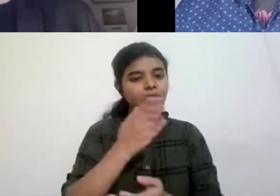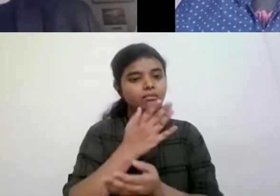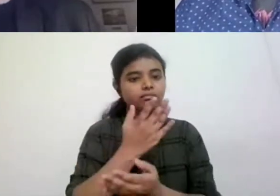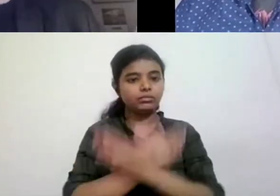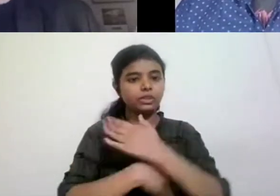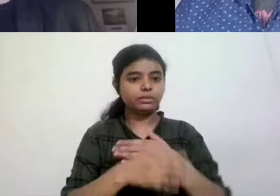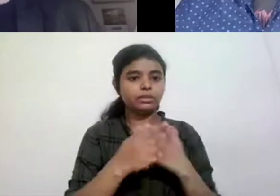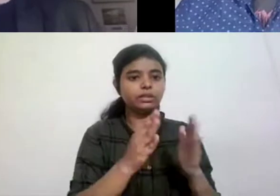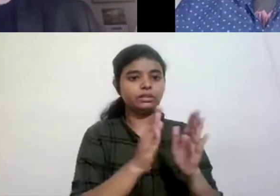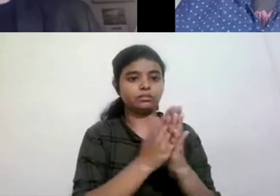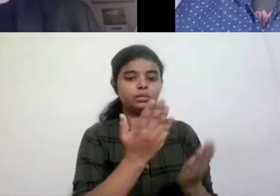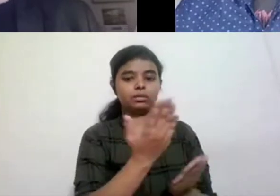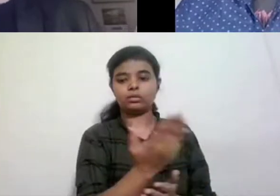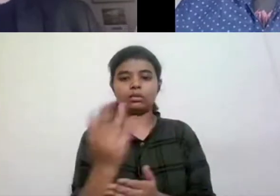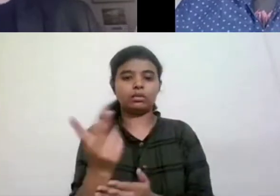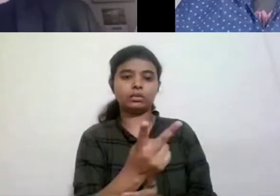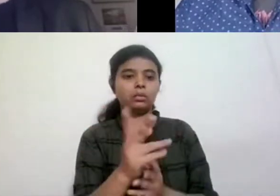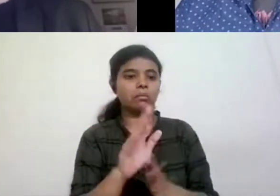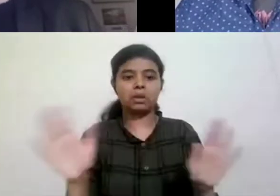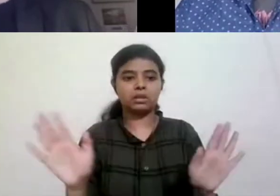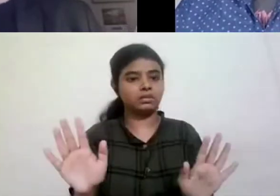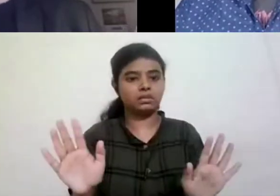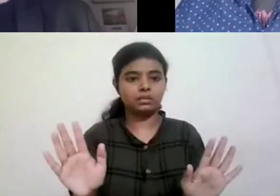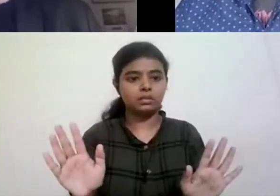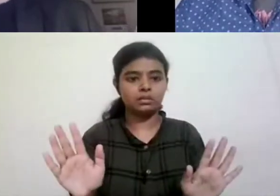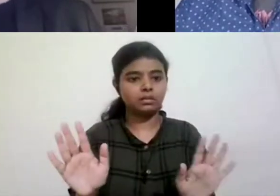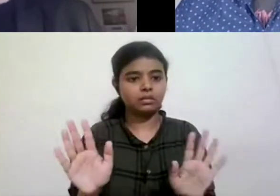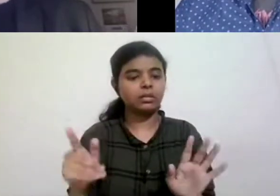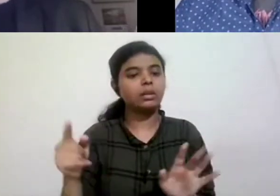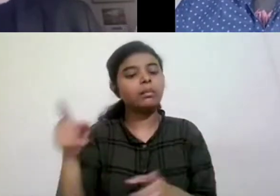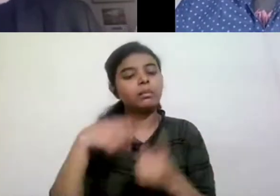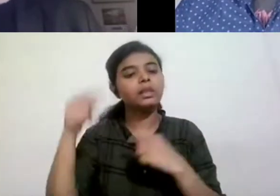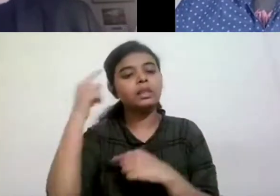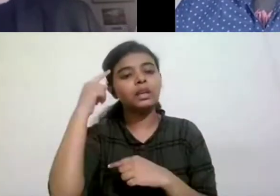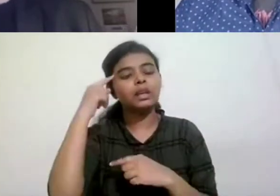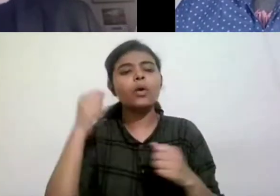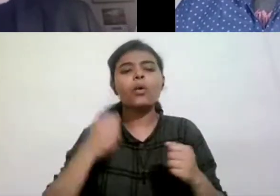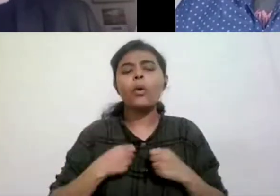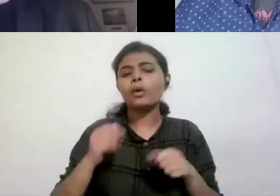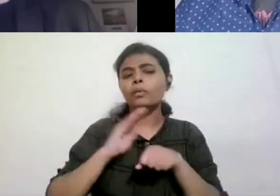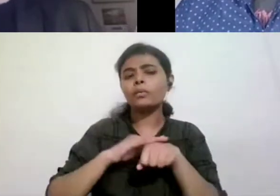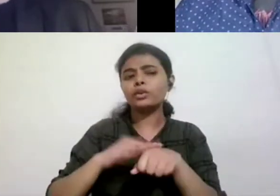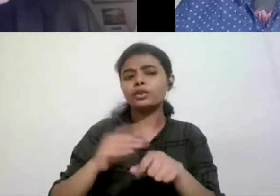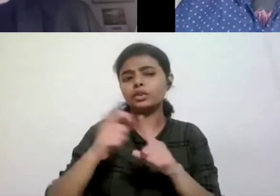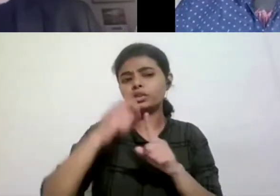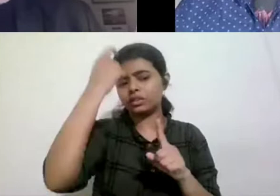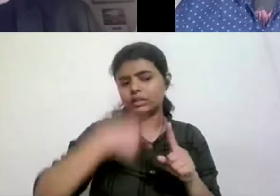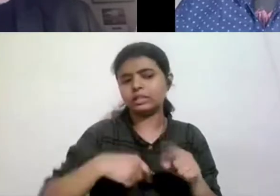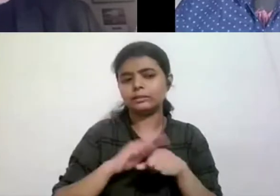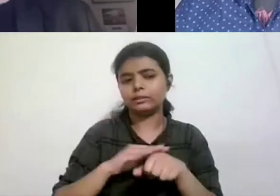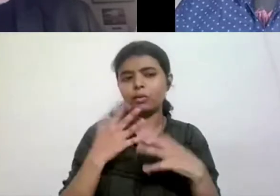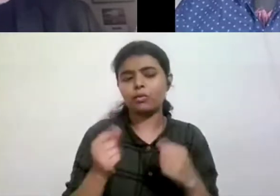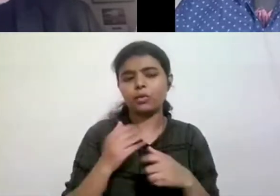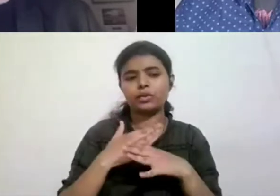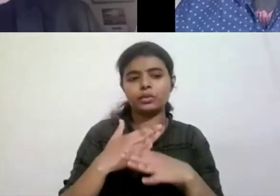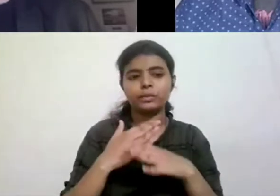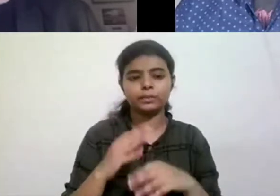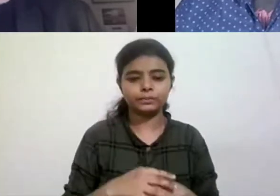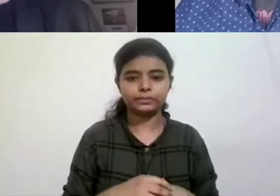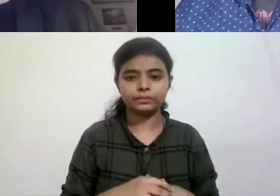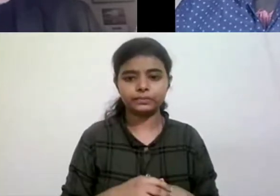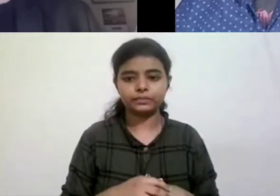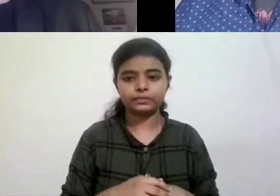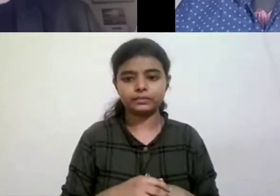Like, let me share my personal, uh, anecdote with you. And I, I